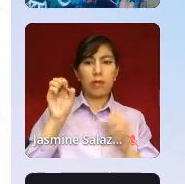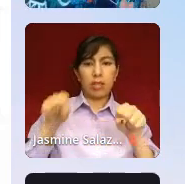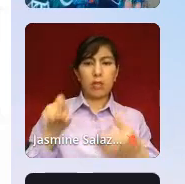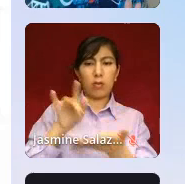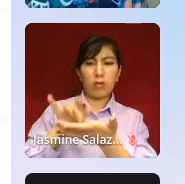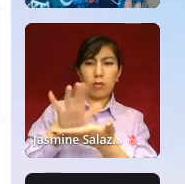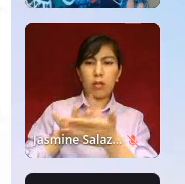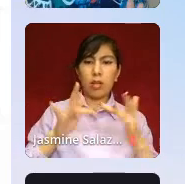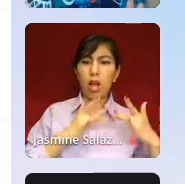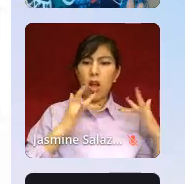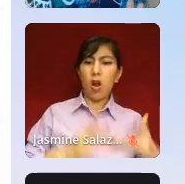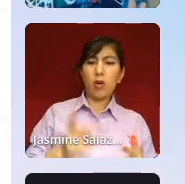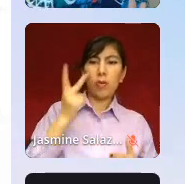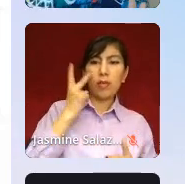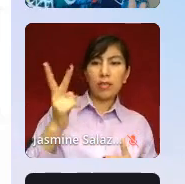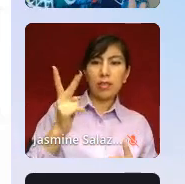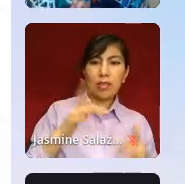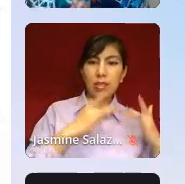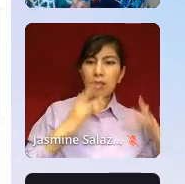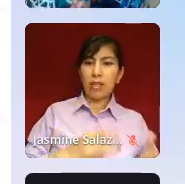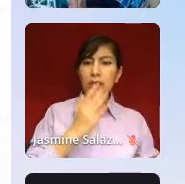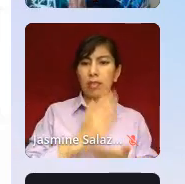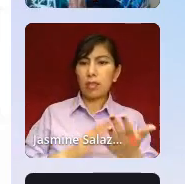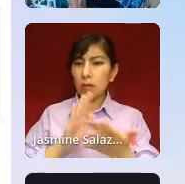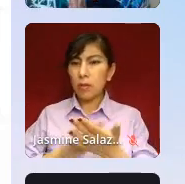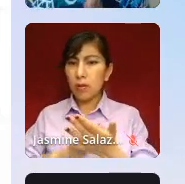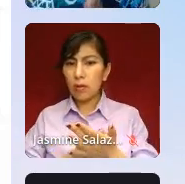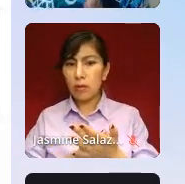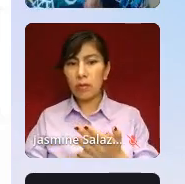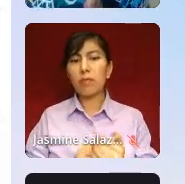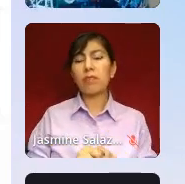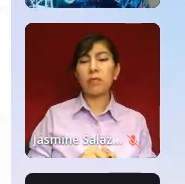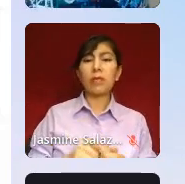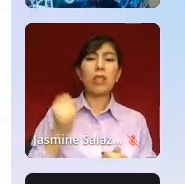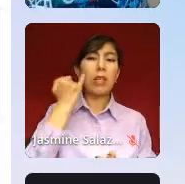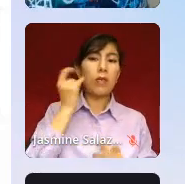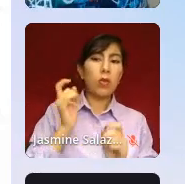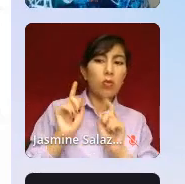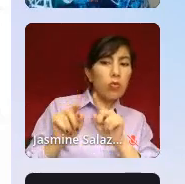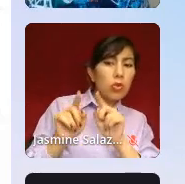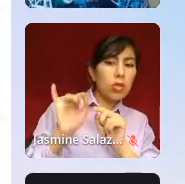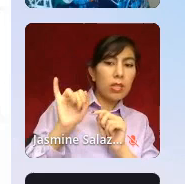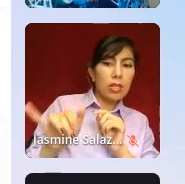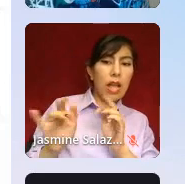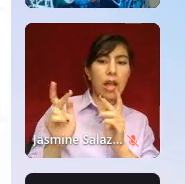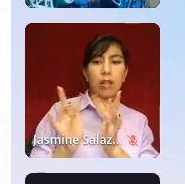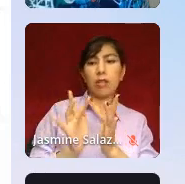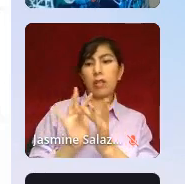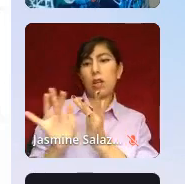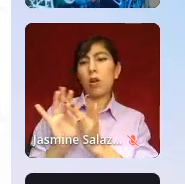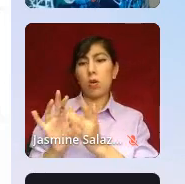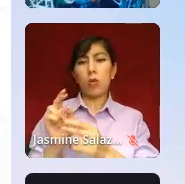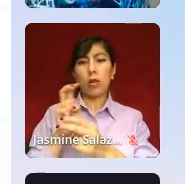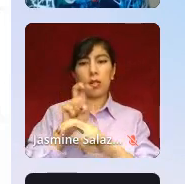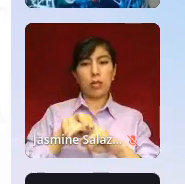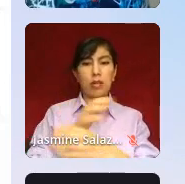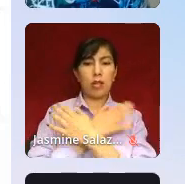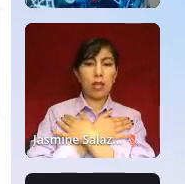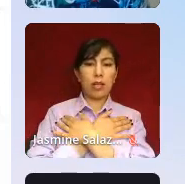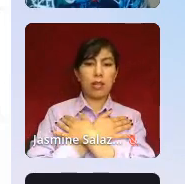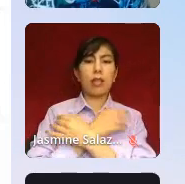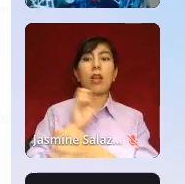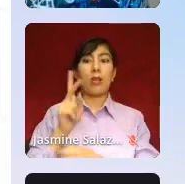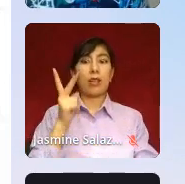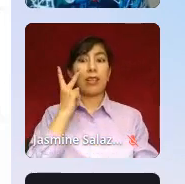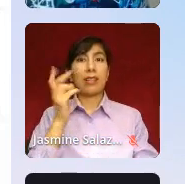see some hearts go up and some hand claps and some wows if you attended the networking lounge? Thank you. Okay. I see lots